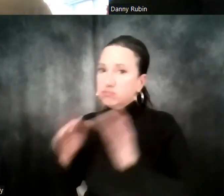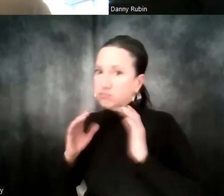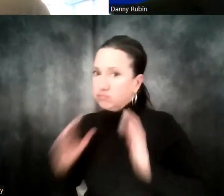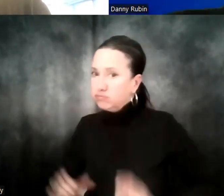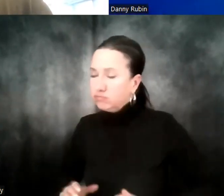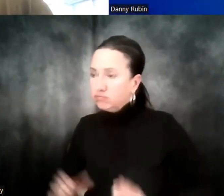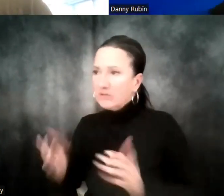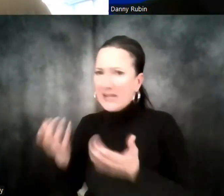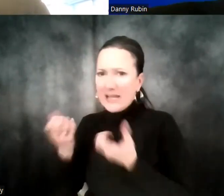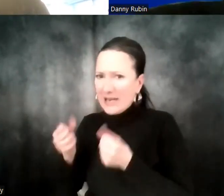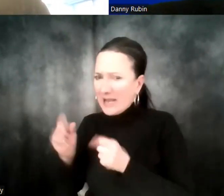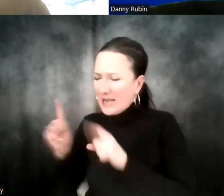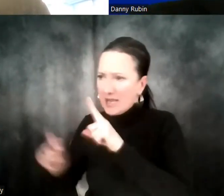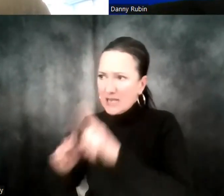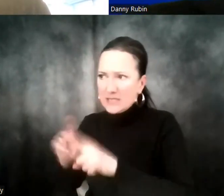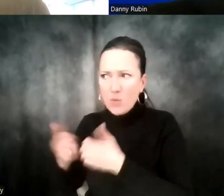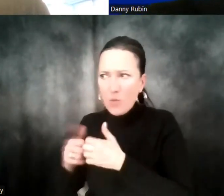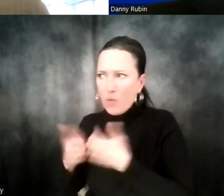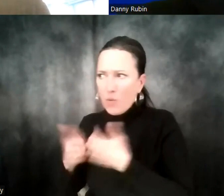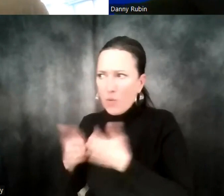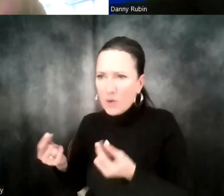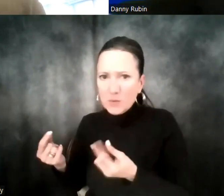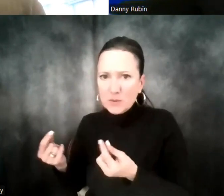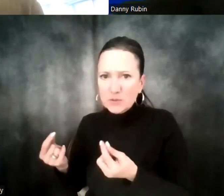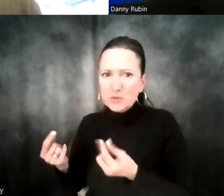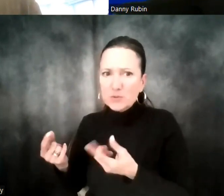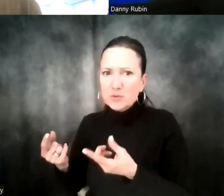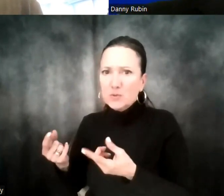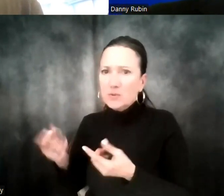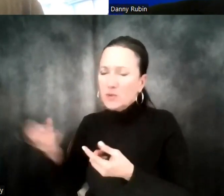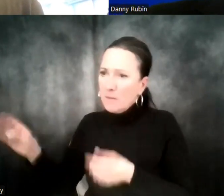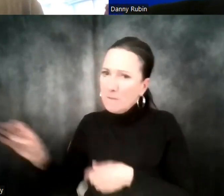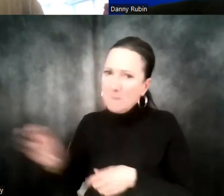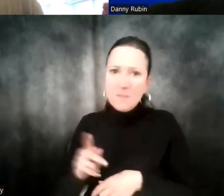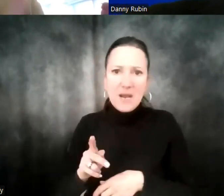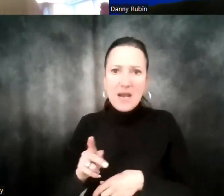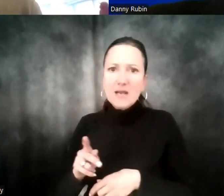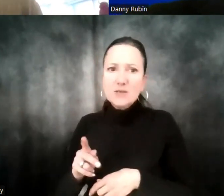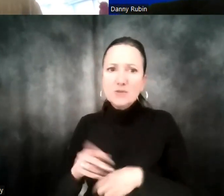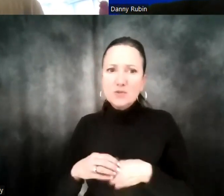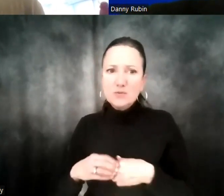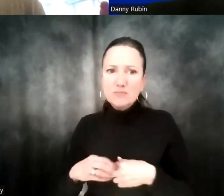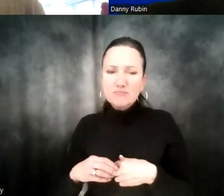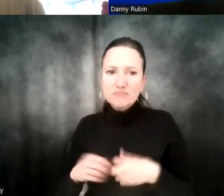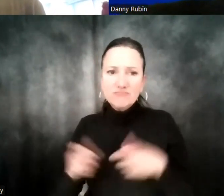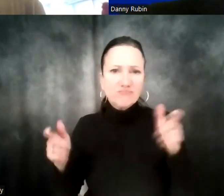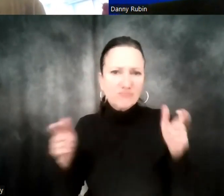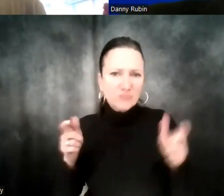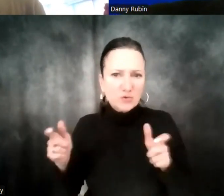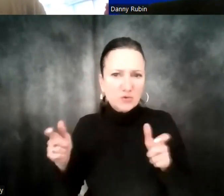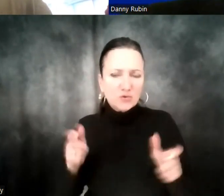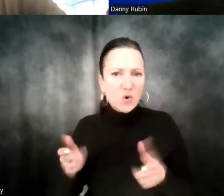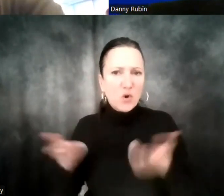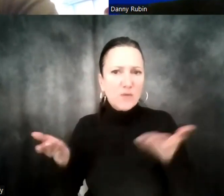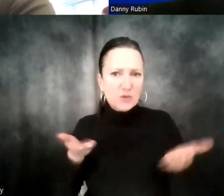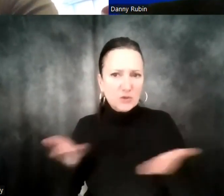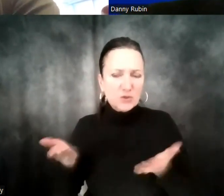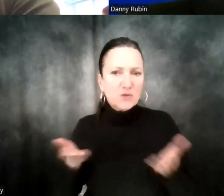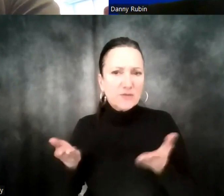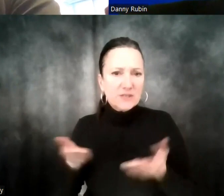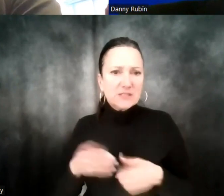be leveraged internally in order to get them back in a place of, like, being happy with the service that we're receiving. So